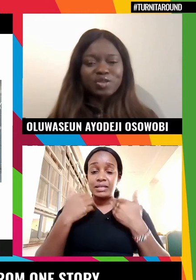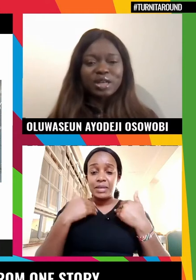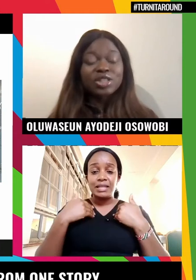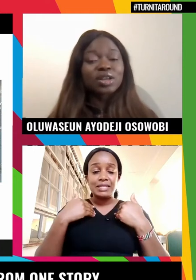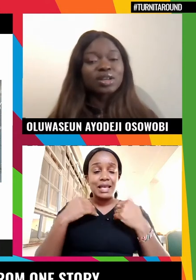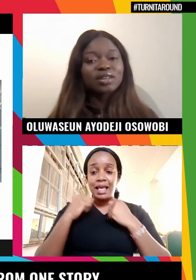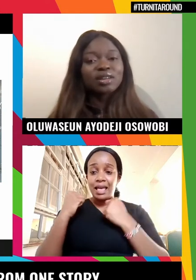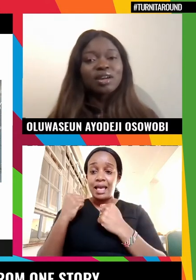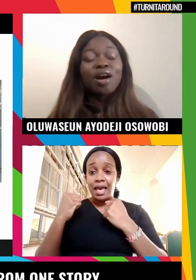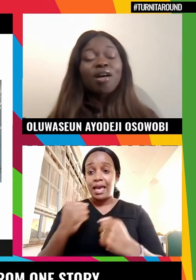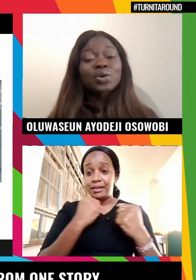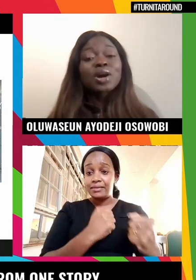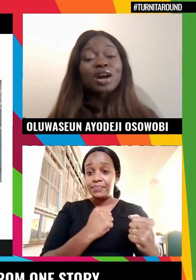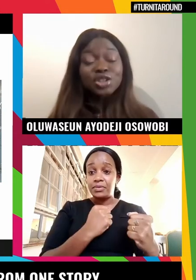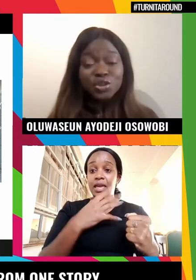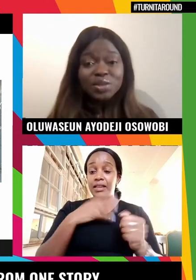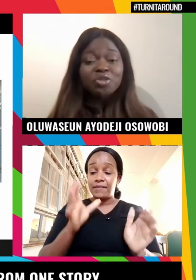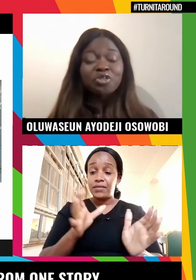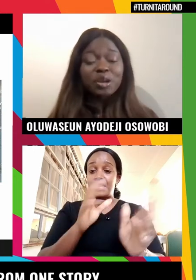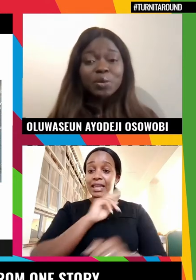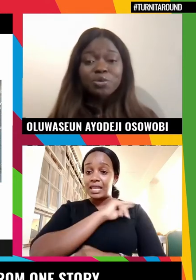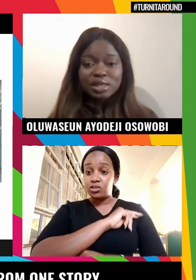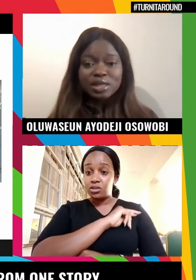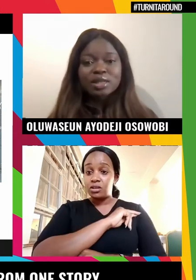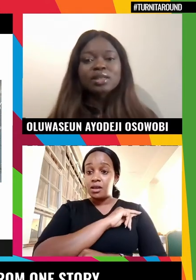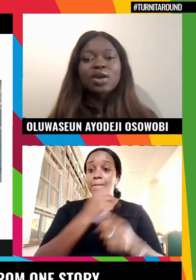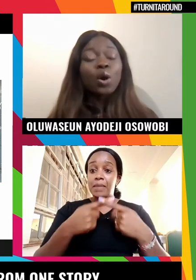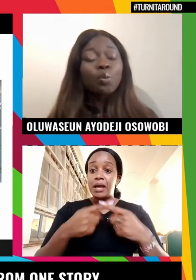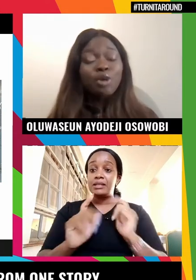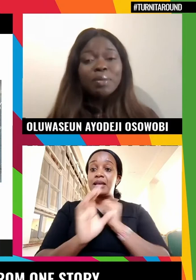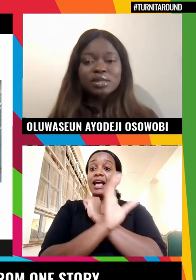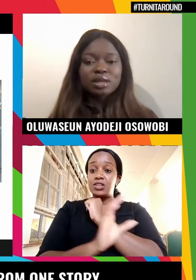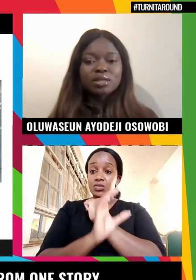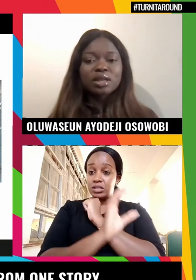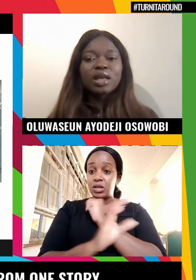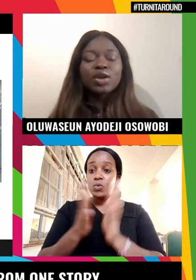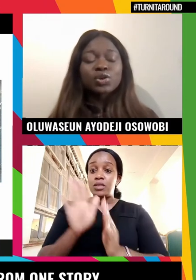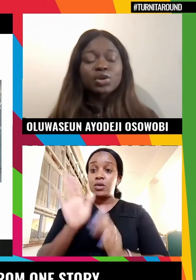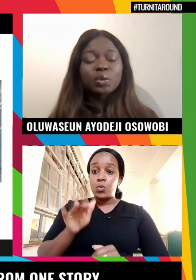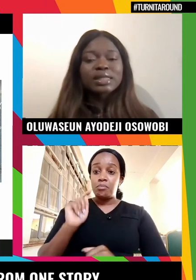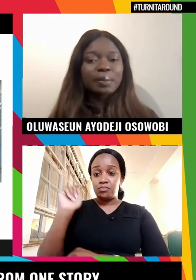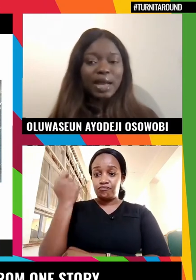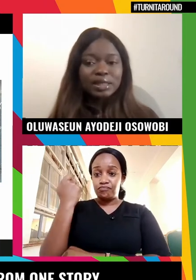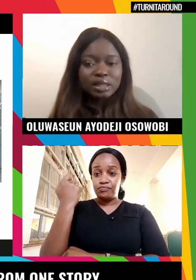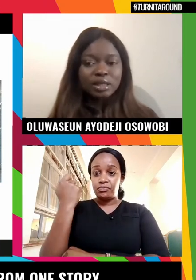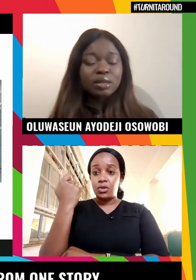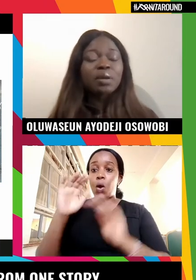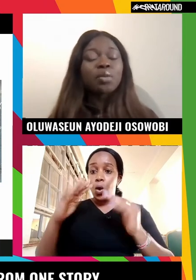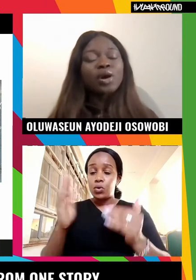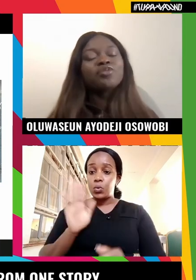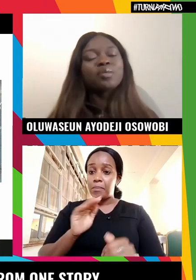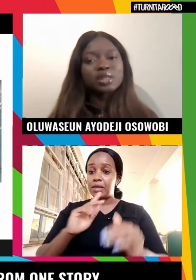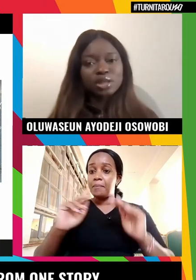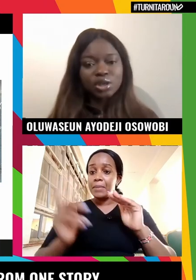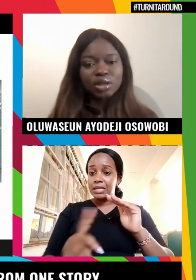the affairs of a nation. Although countries with female presidents or prime ministers illustrate women's capacity to